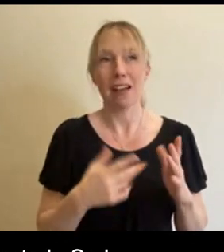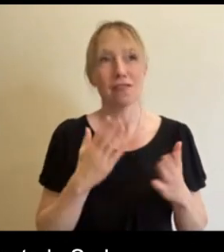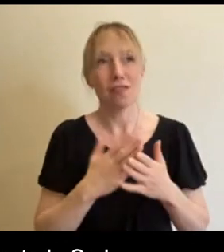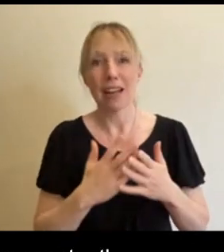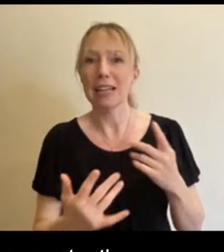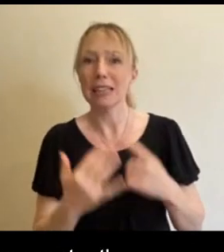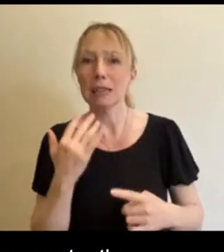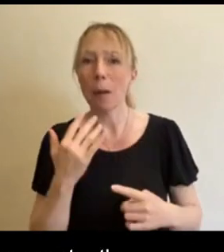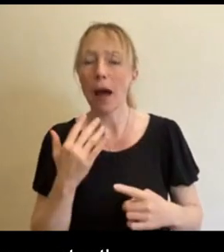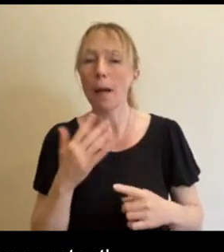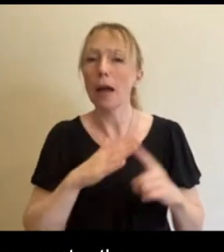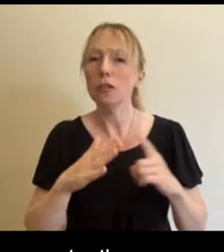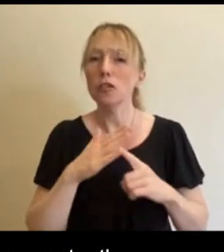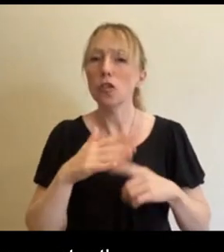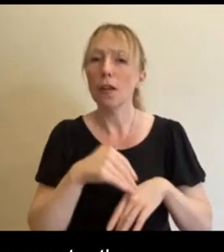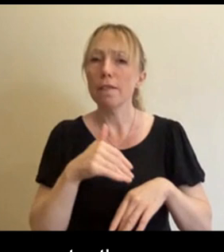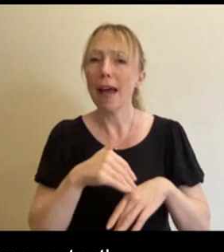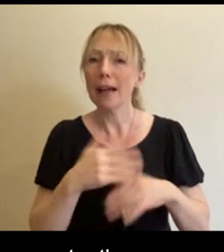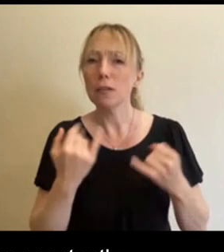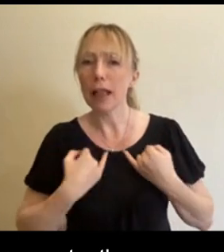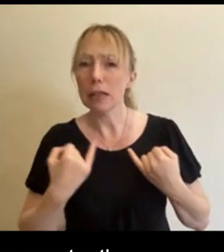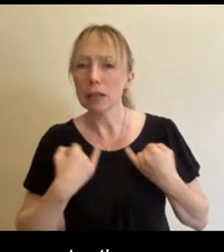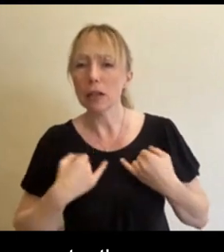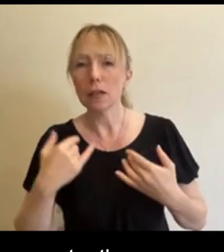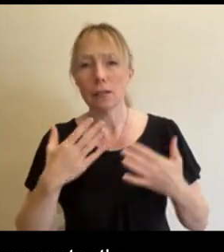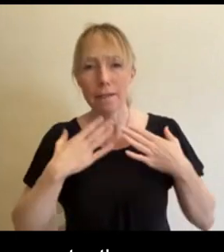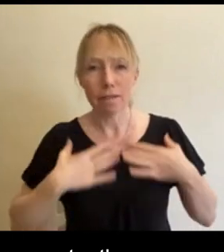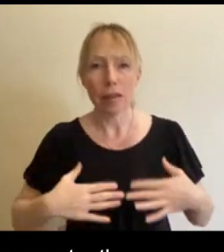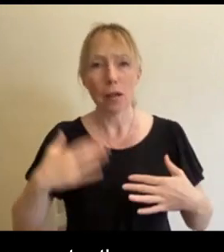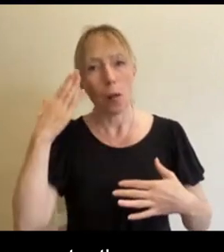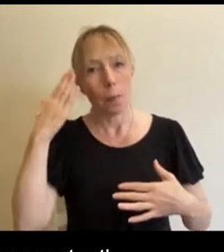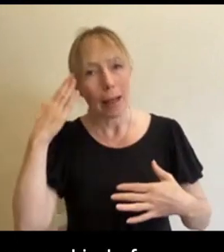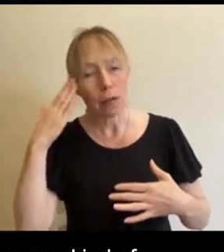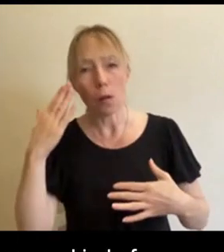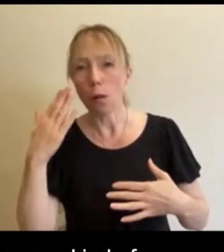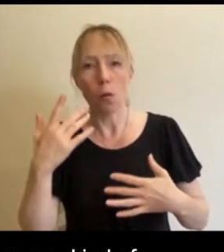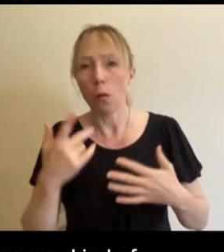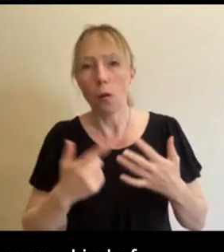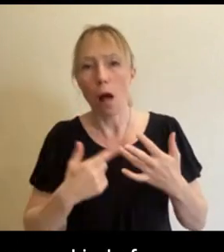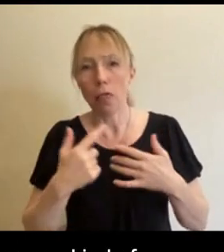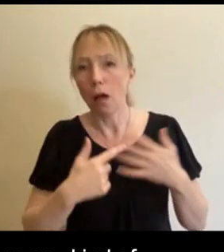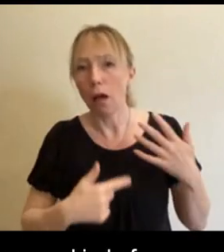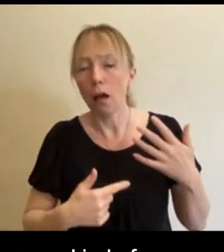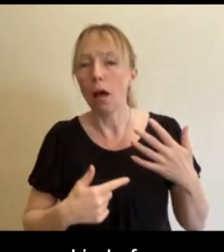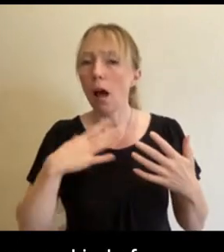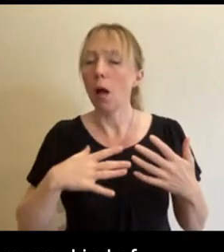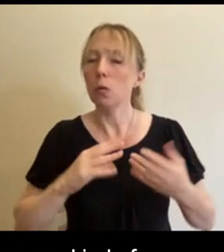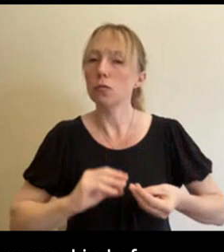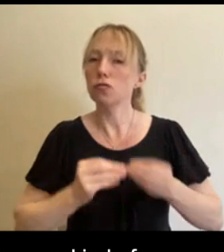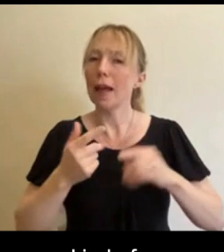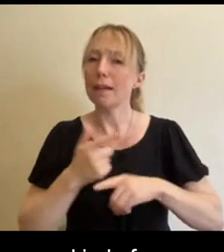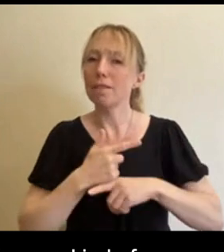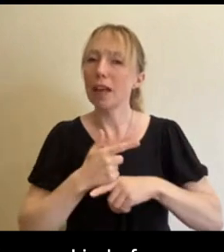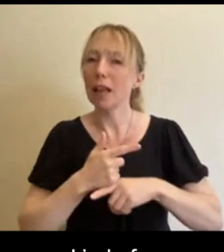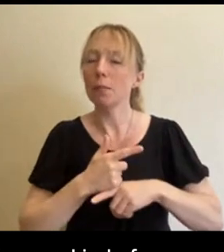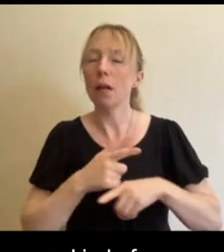I guess, social implications of having any kind of illness, physical, mental or otherwise. So I wanted to make a film about, it's kind of